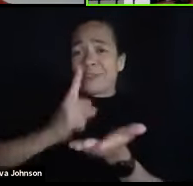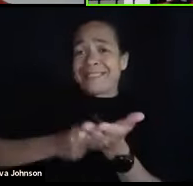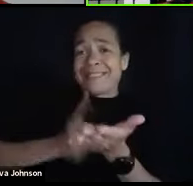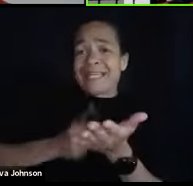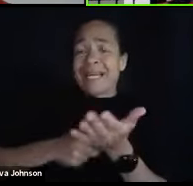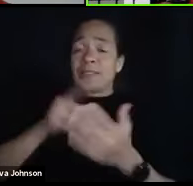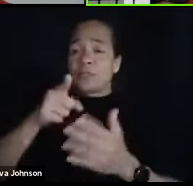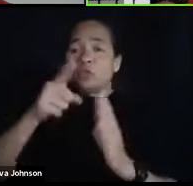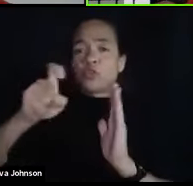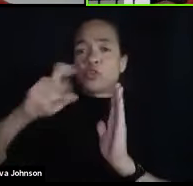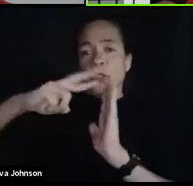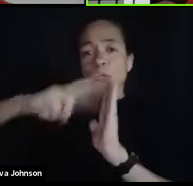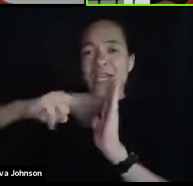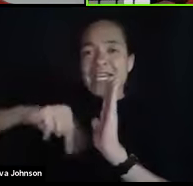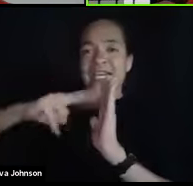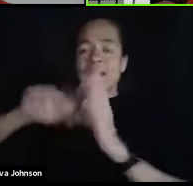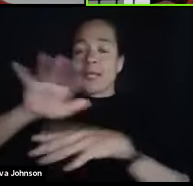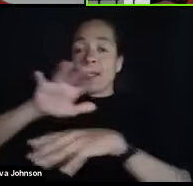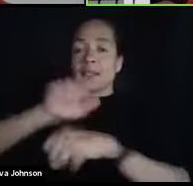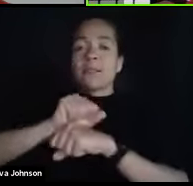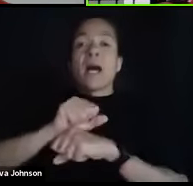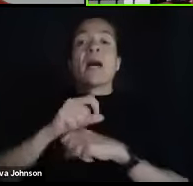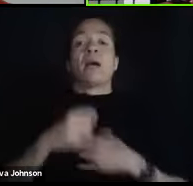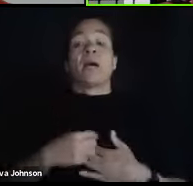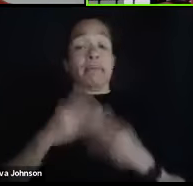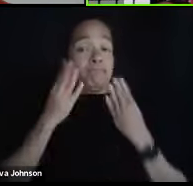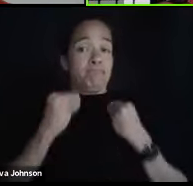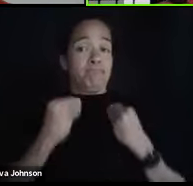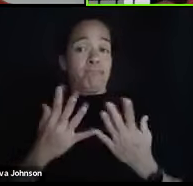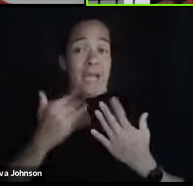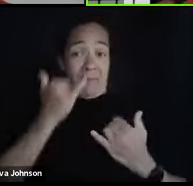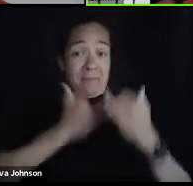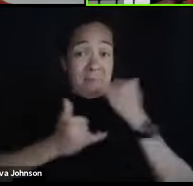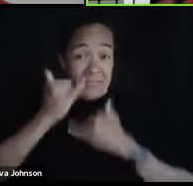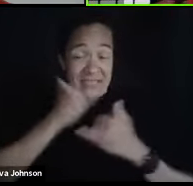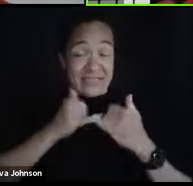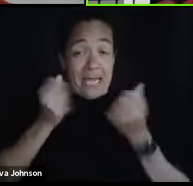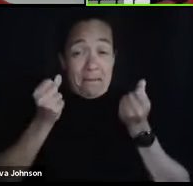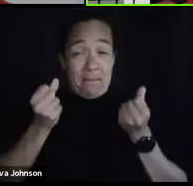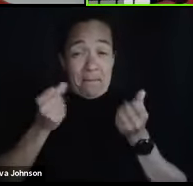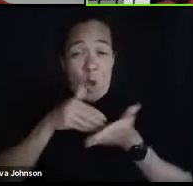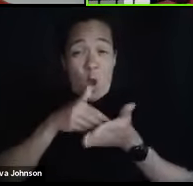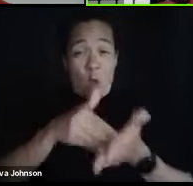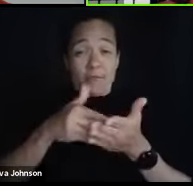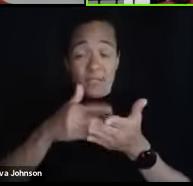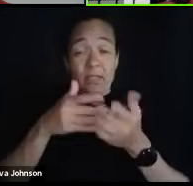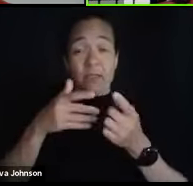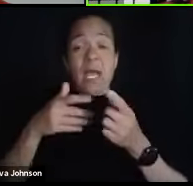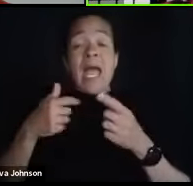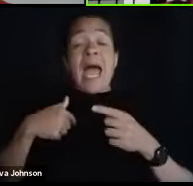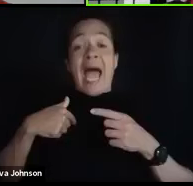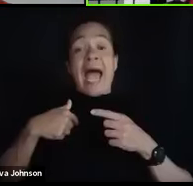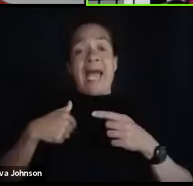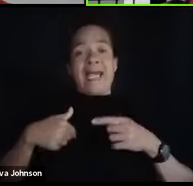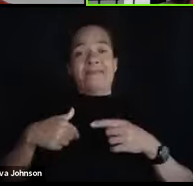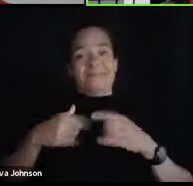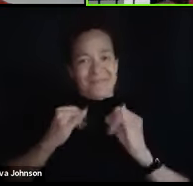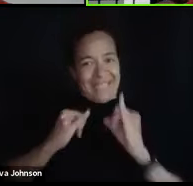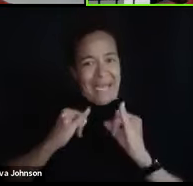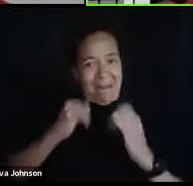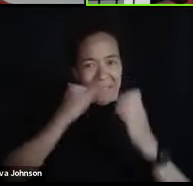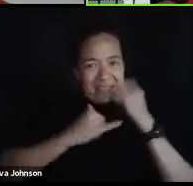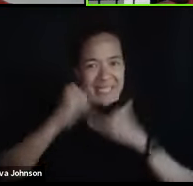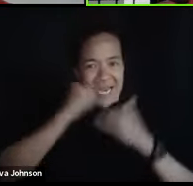The mistake a lot of students make, and I made those mistakes as an undergraduate as well, particularly as a new freshman.